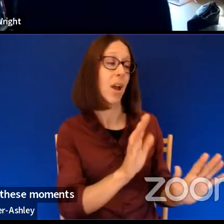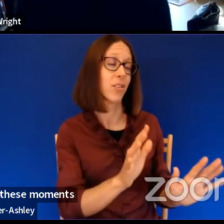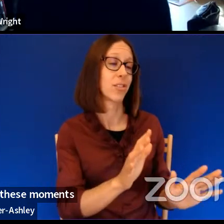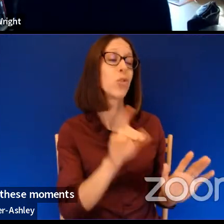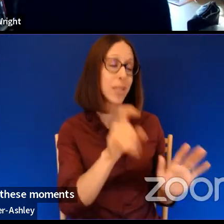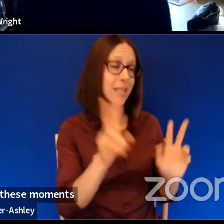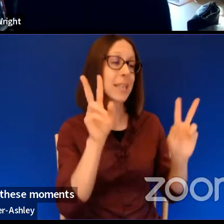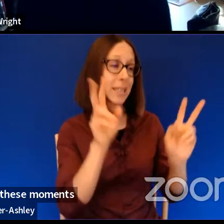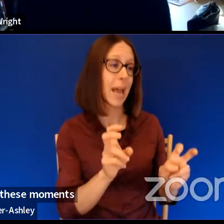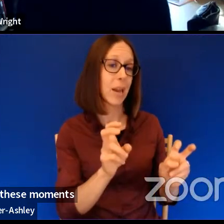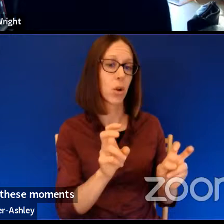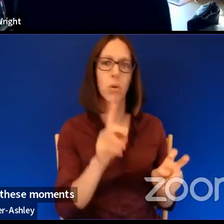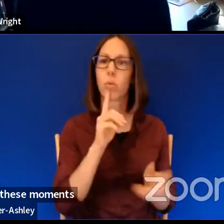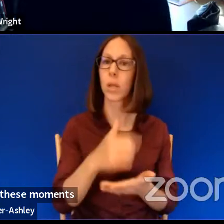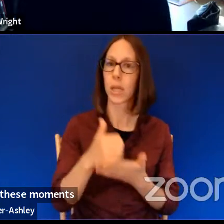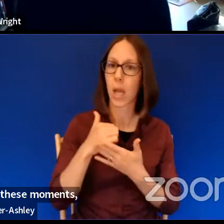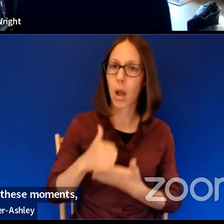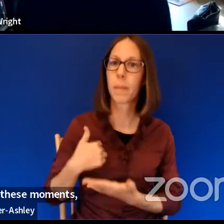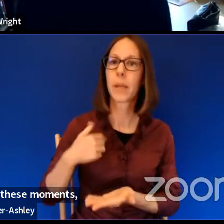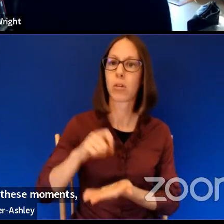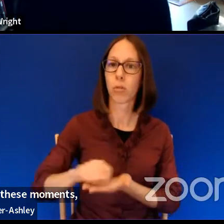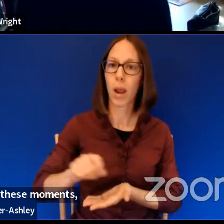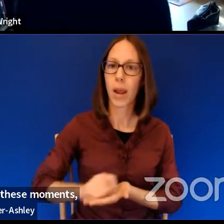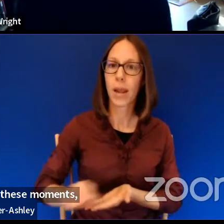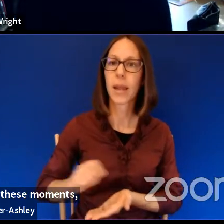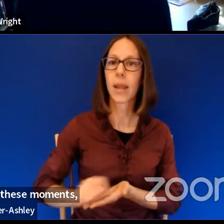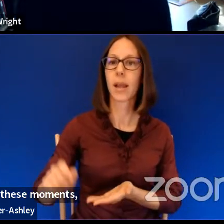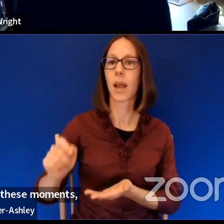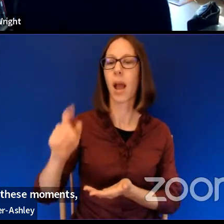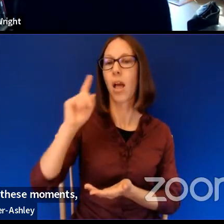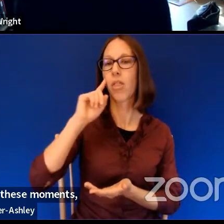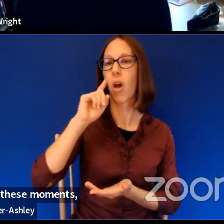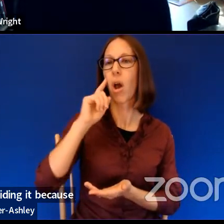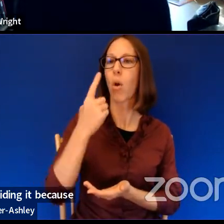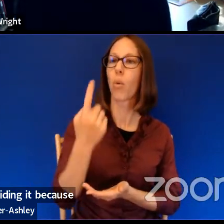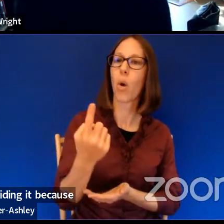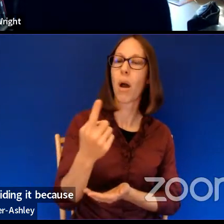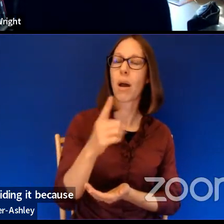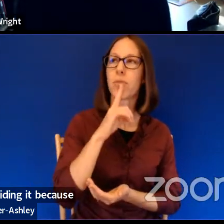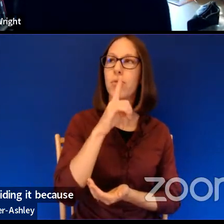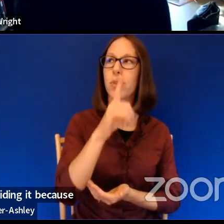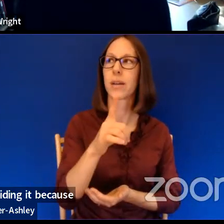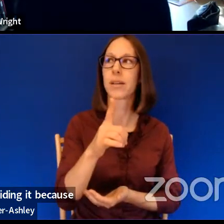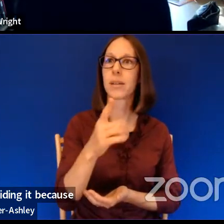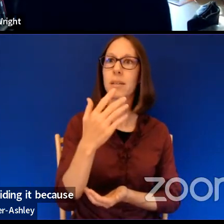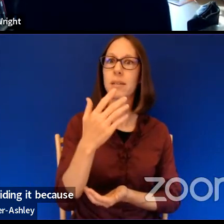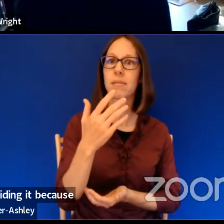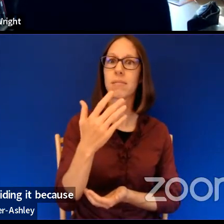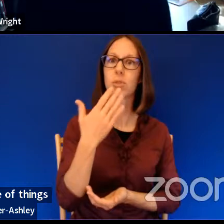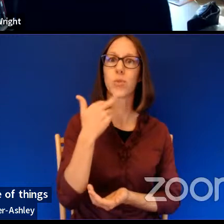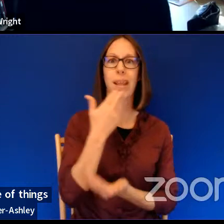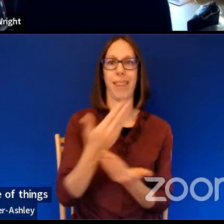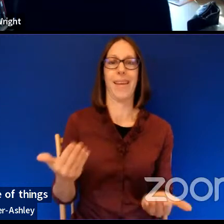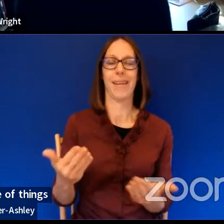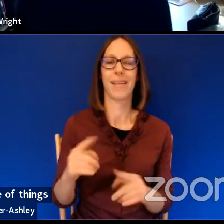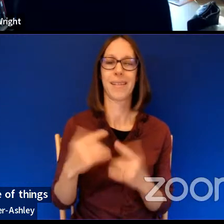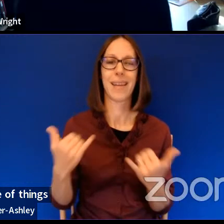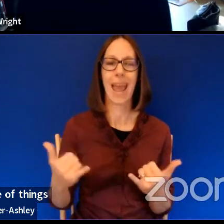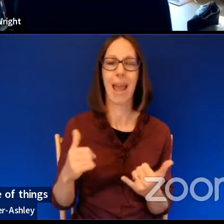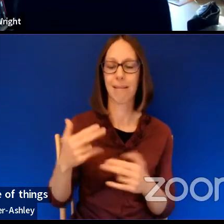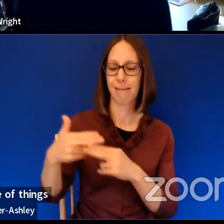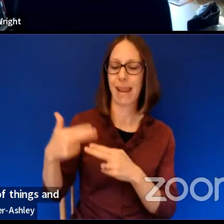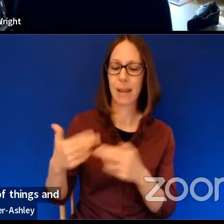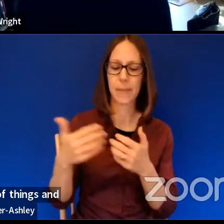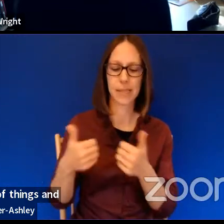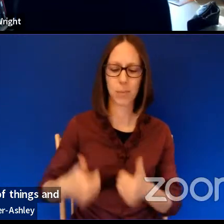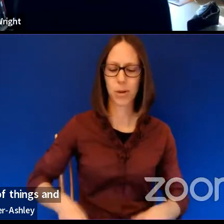think that helped though, for me writing it, because I thought of it as one kind of suite of things. And now I don't as much, um, having named them and separate